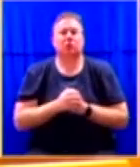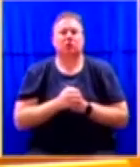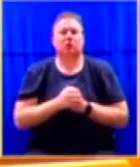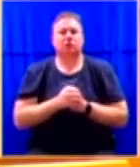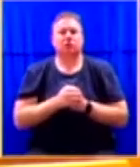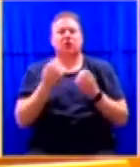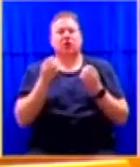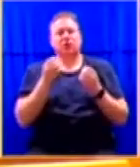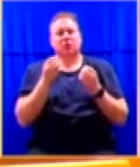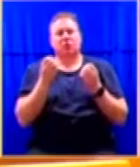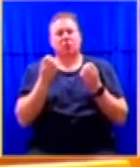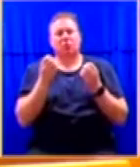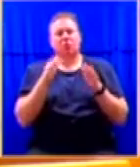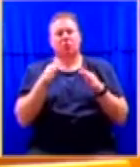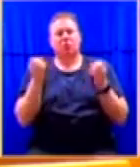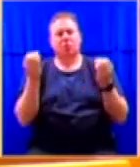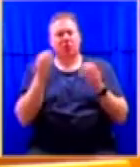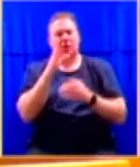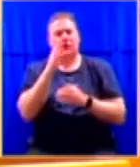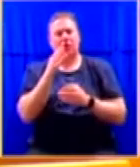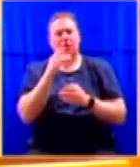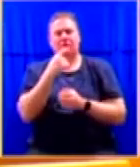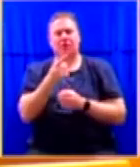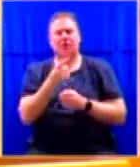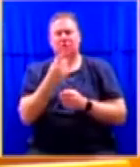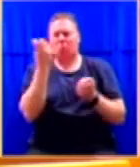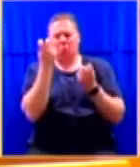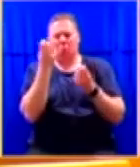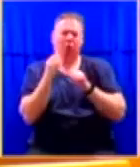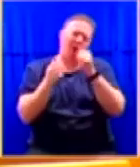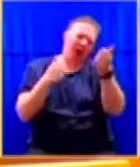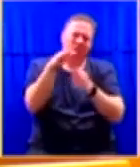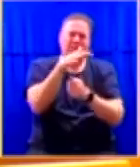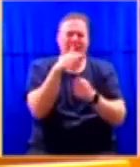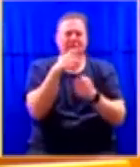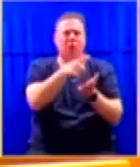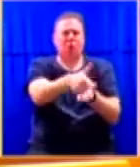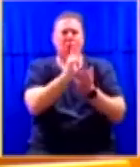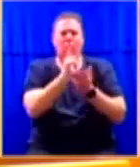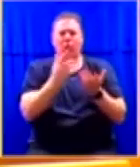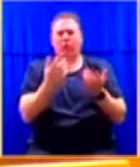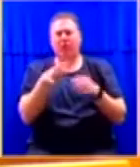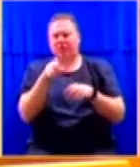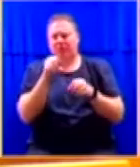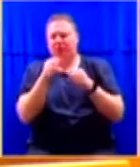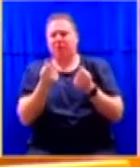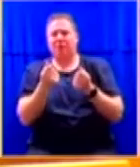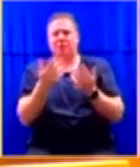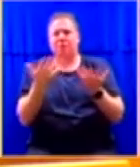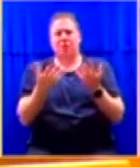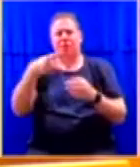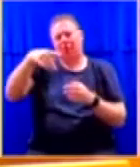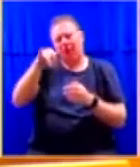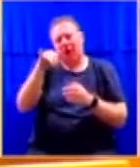said, shouldn't you have looked elsewhere? Shouldn't you have gone to find money in the PIC,